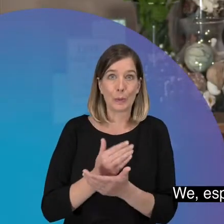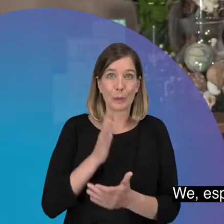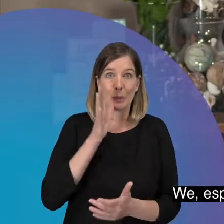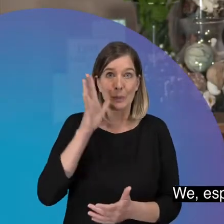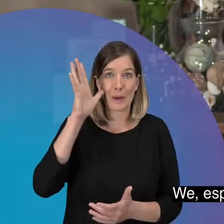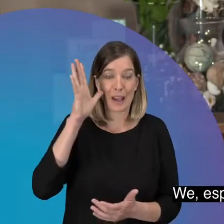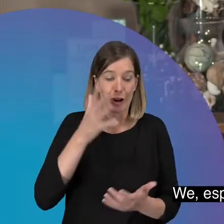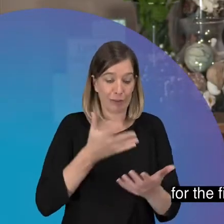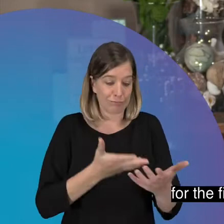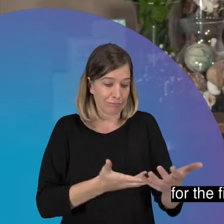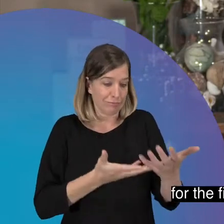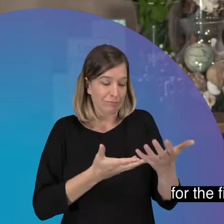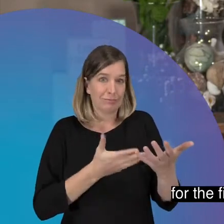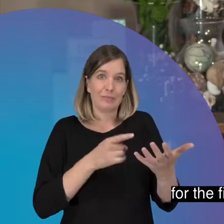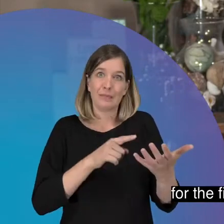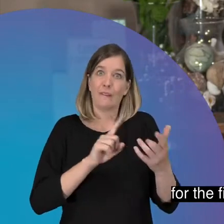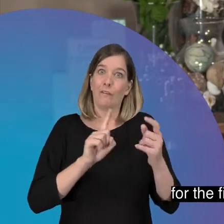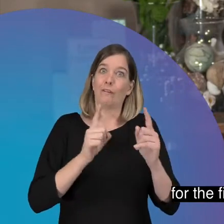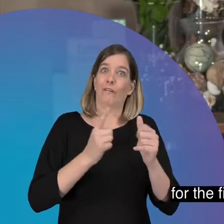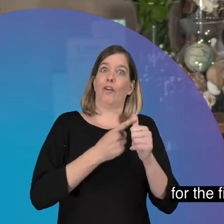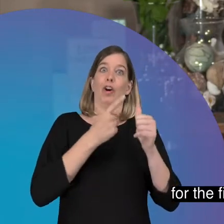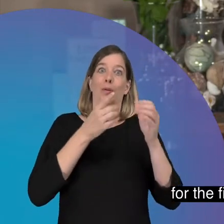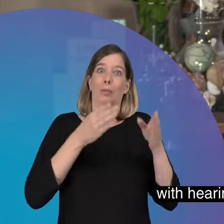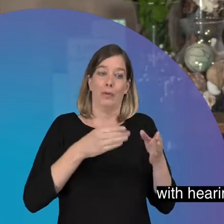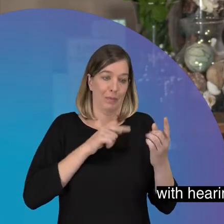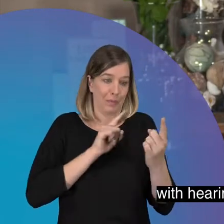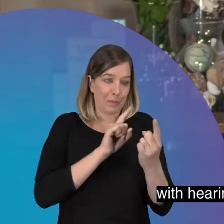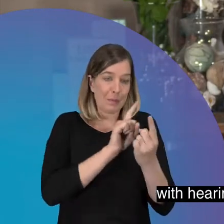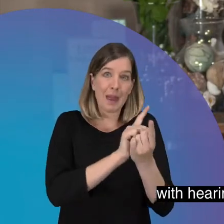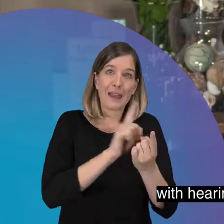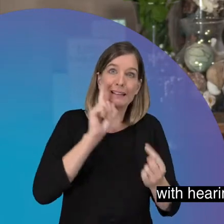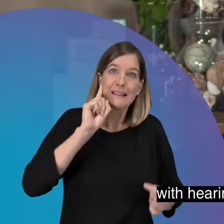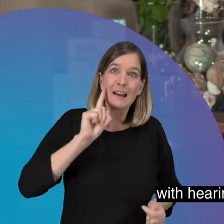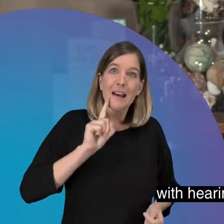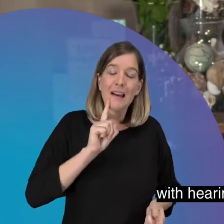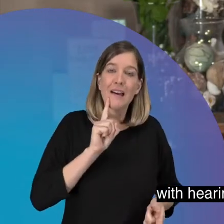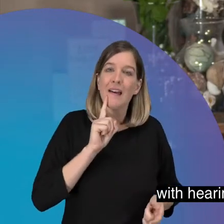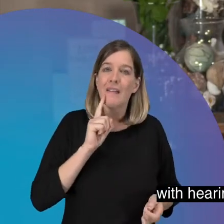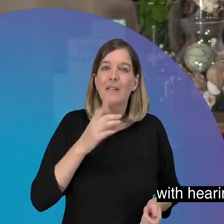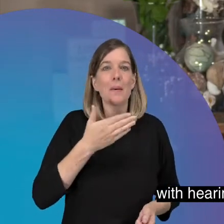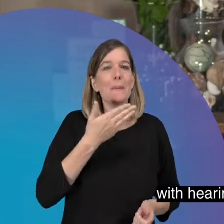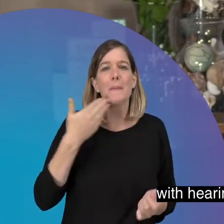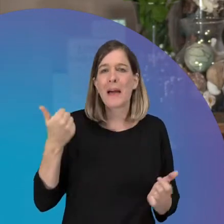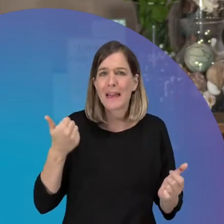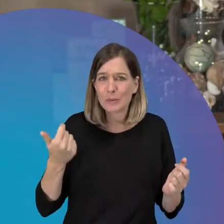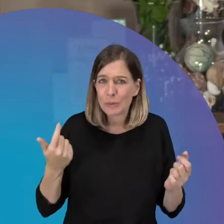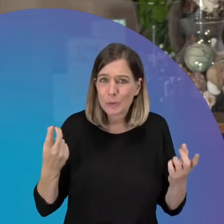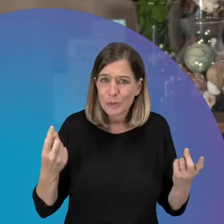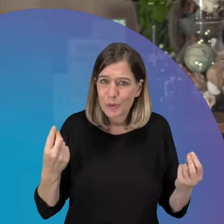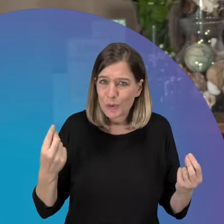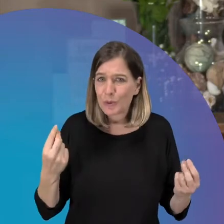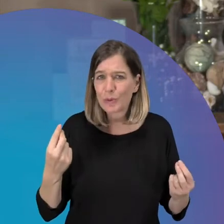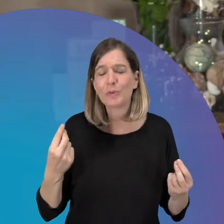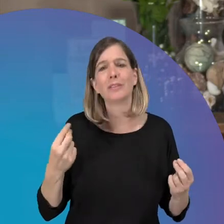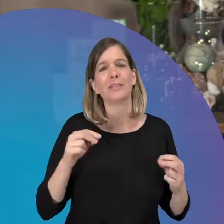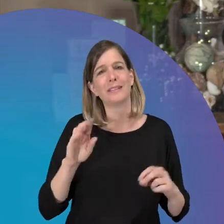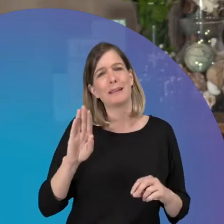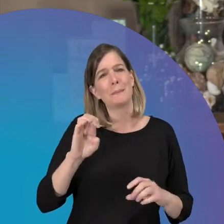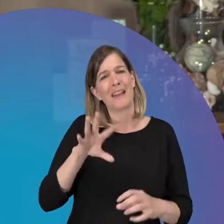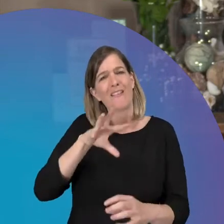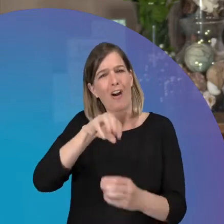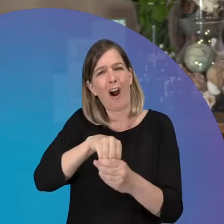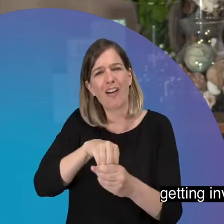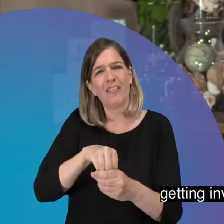new parents that, you know, for the first time are having, you know, children with hearing loss, I think the best thing that we could do, you know, as parents is,